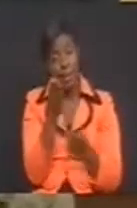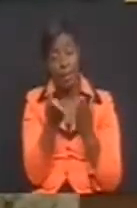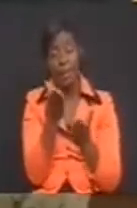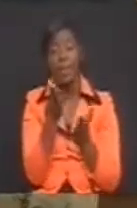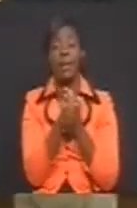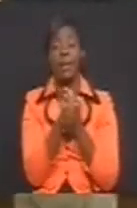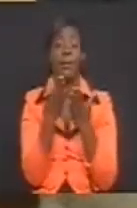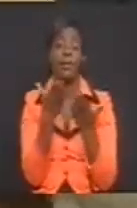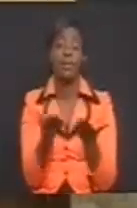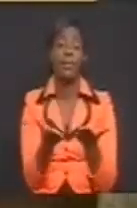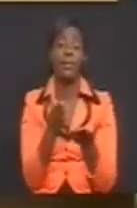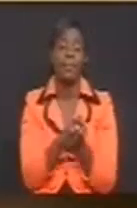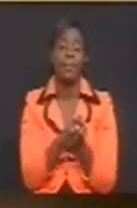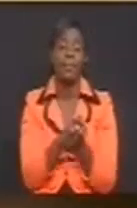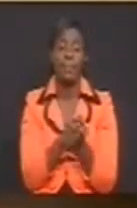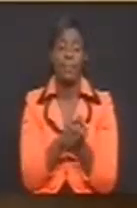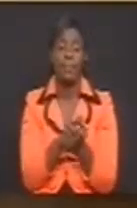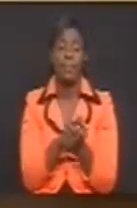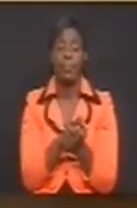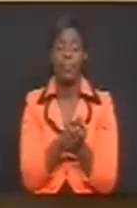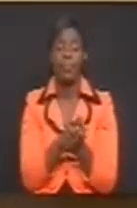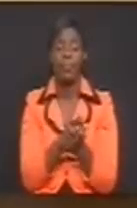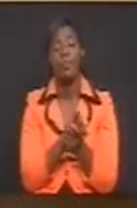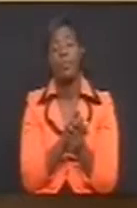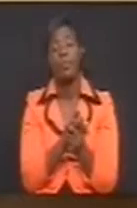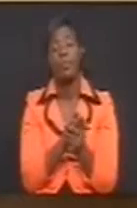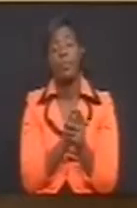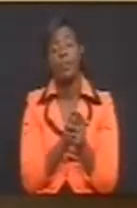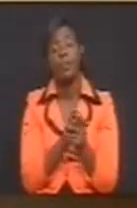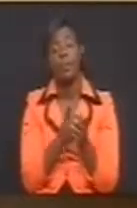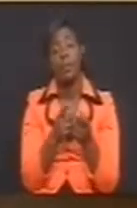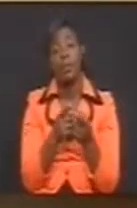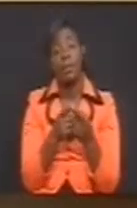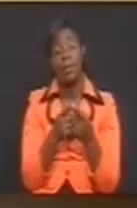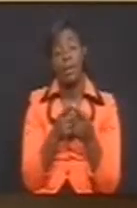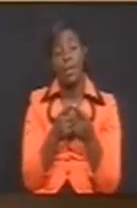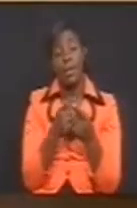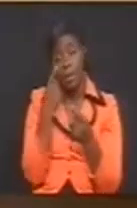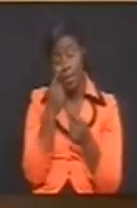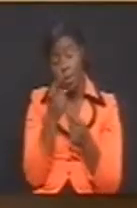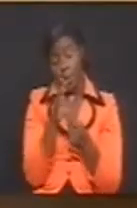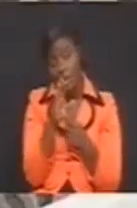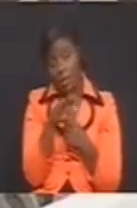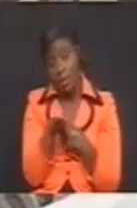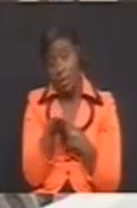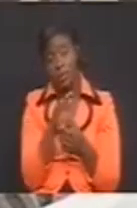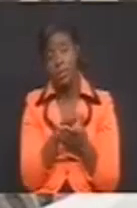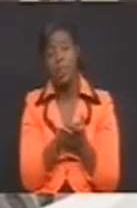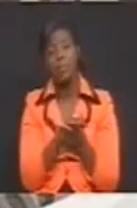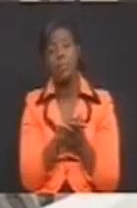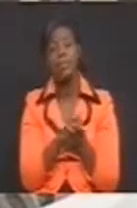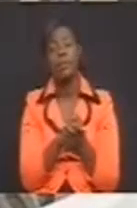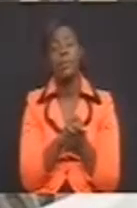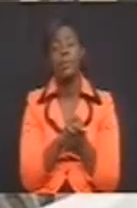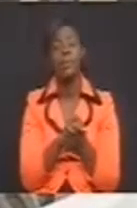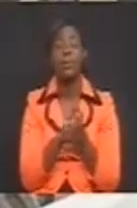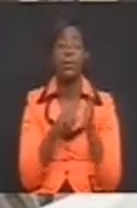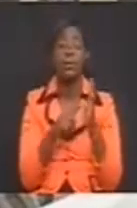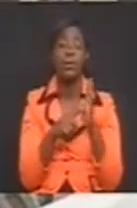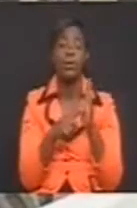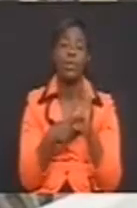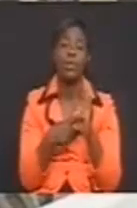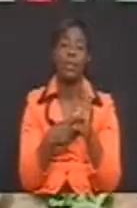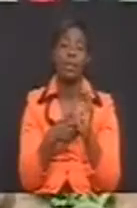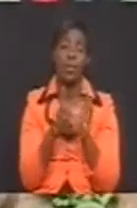and basing on these two major criteria. The impact of this program is